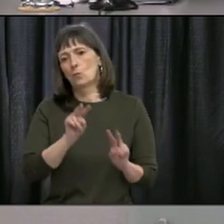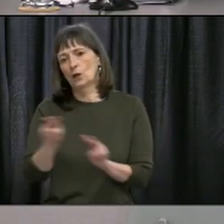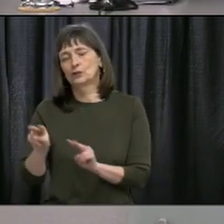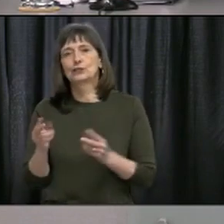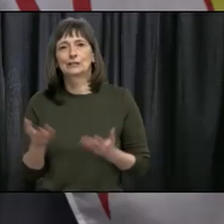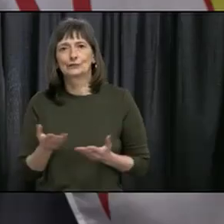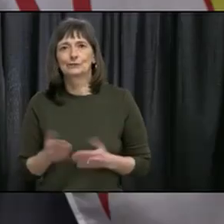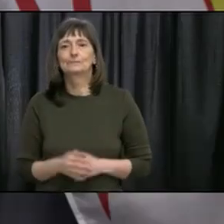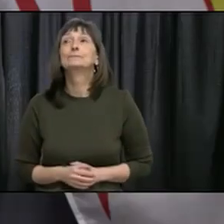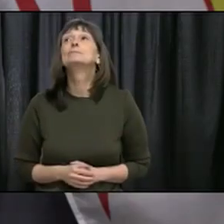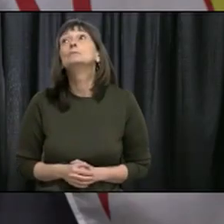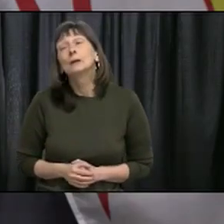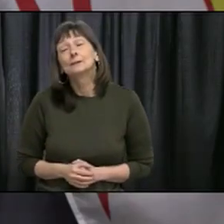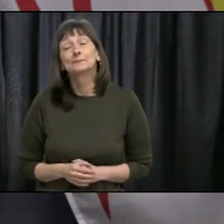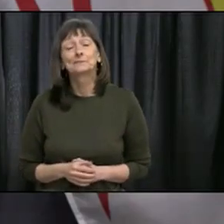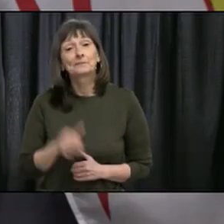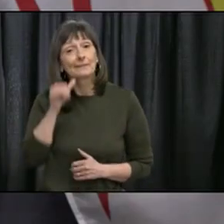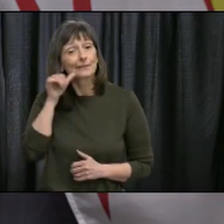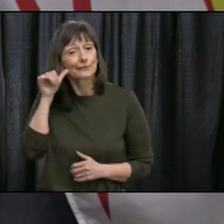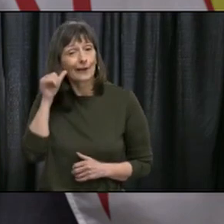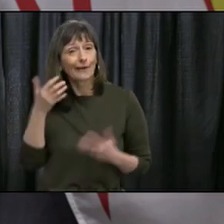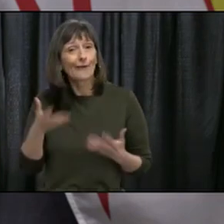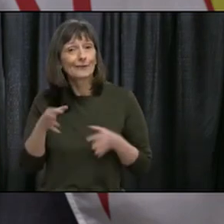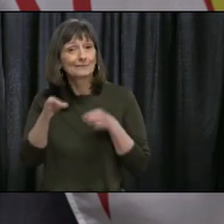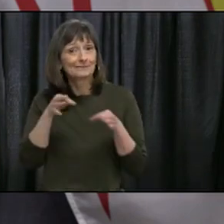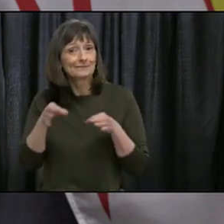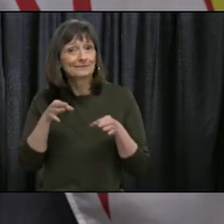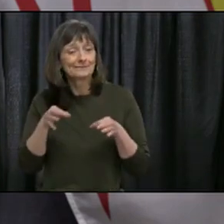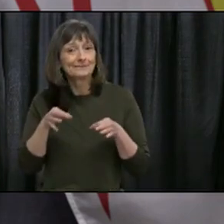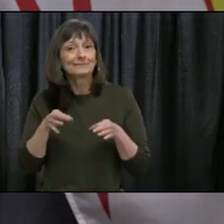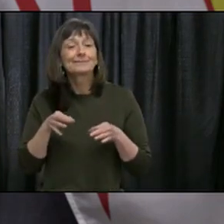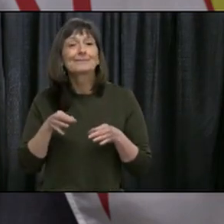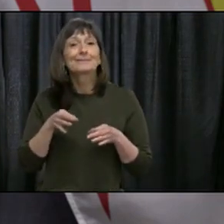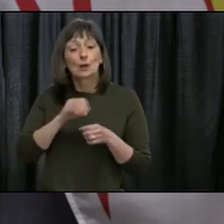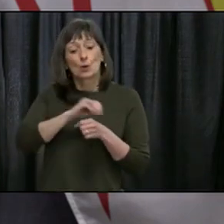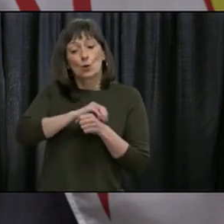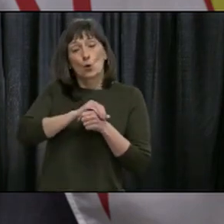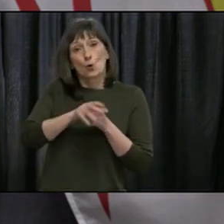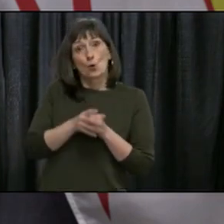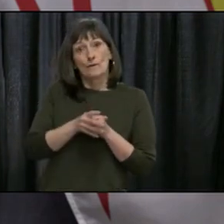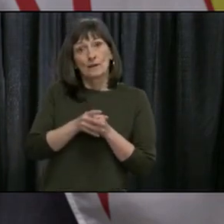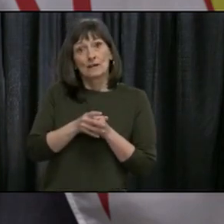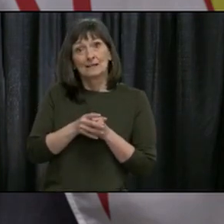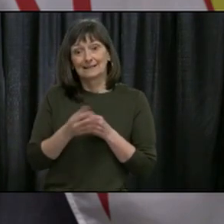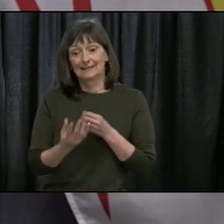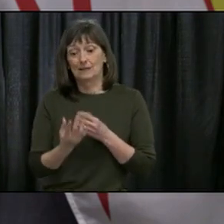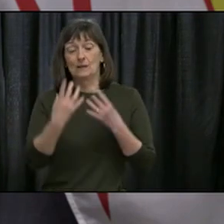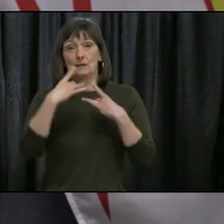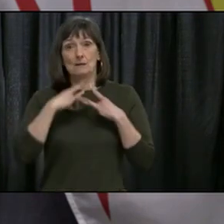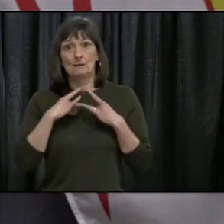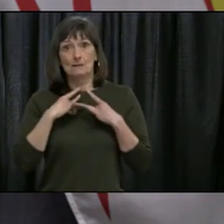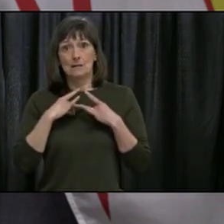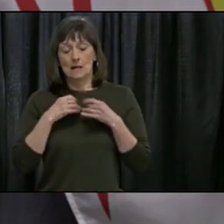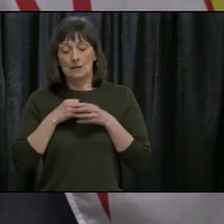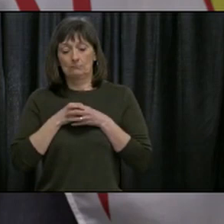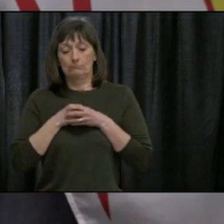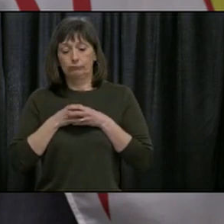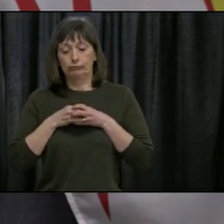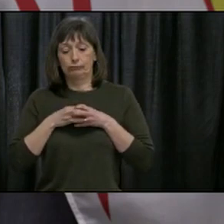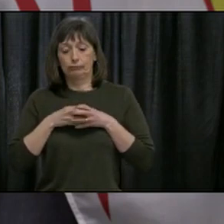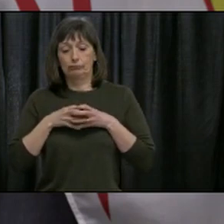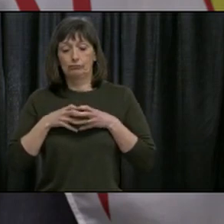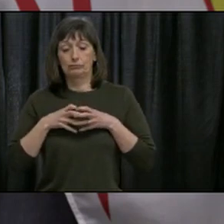So as I explained yesterday, the incubation period of this virus is 14 days.